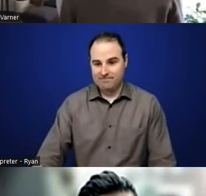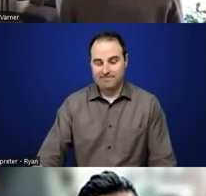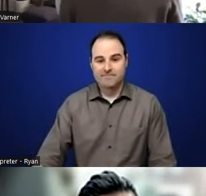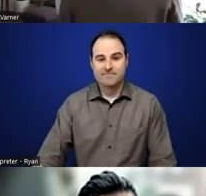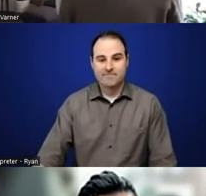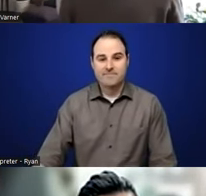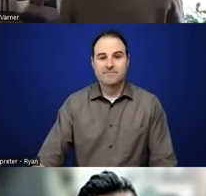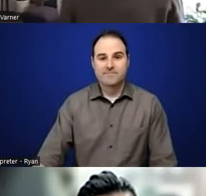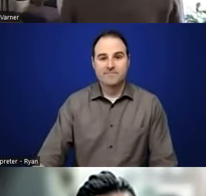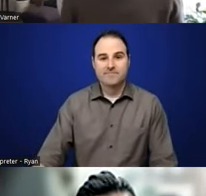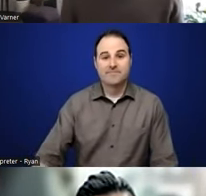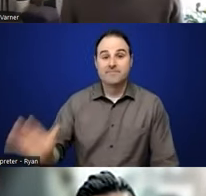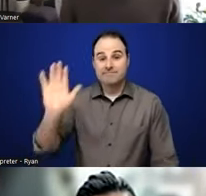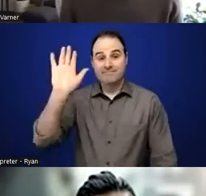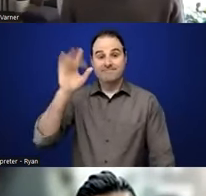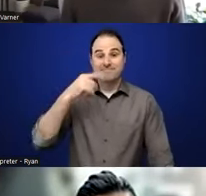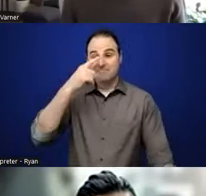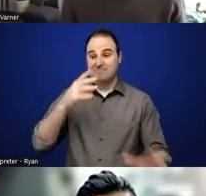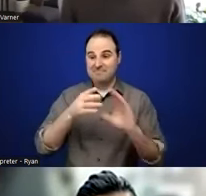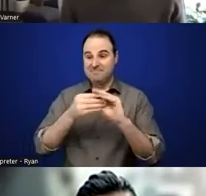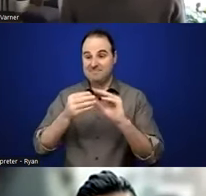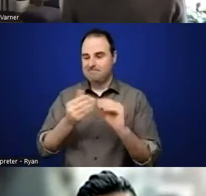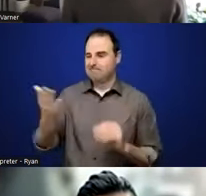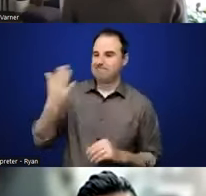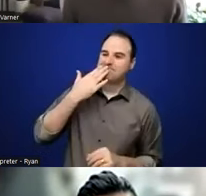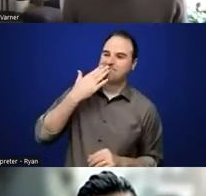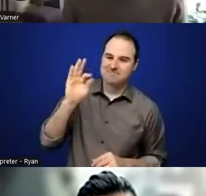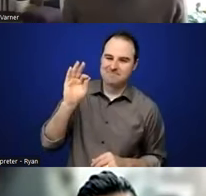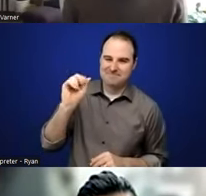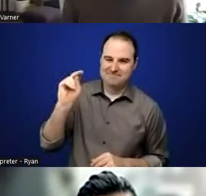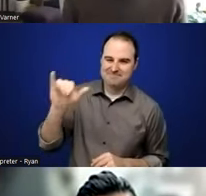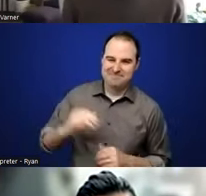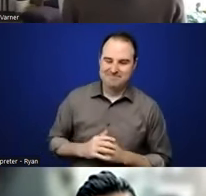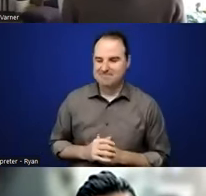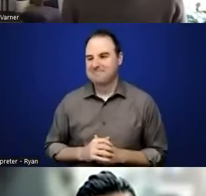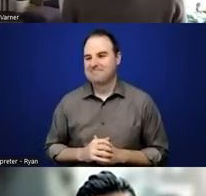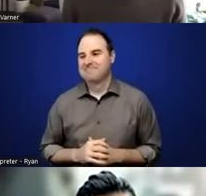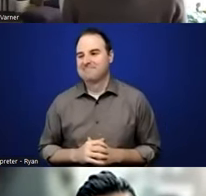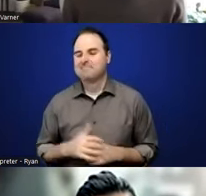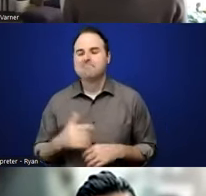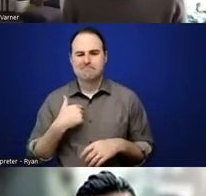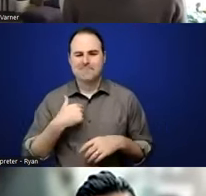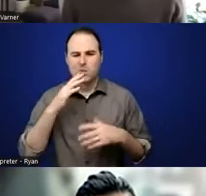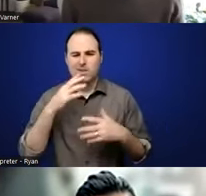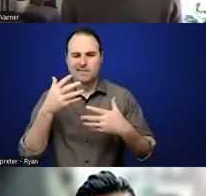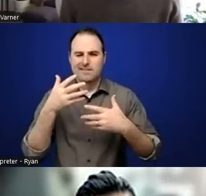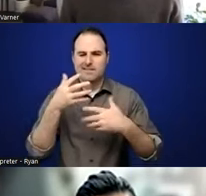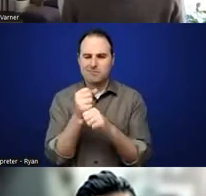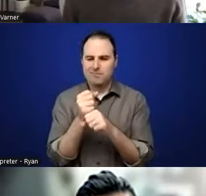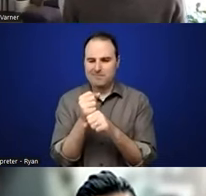I can share. Thank you, Fani. I'm going to try to summarize what everyone